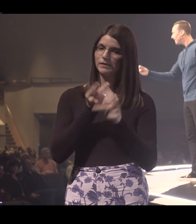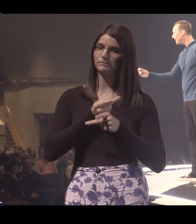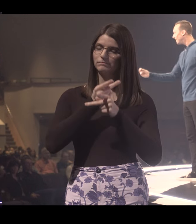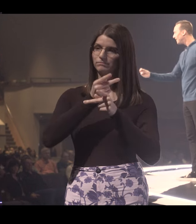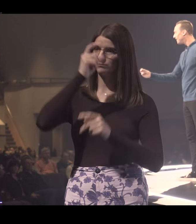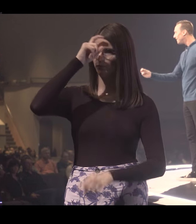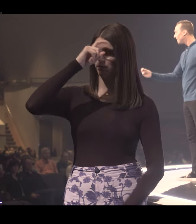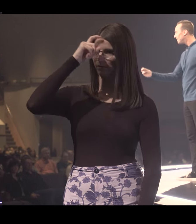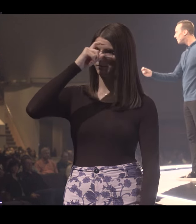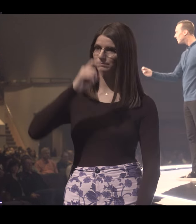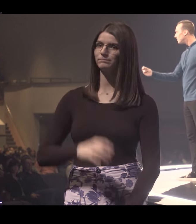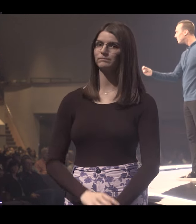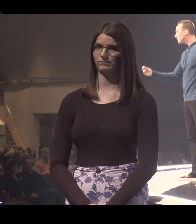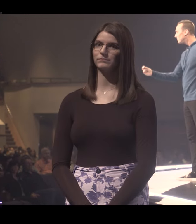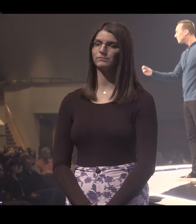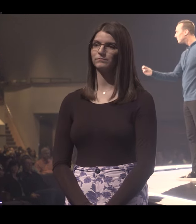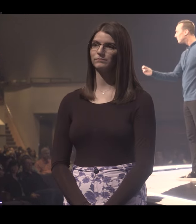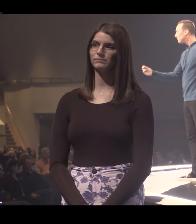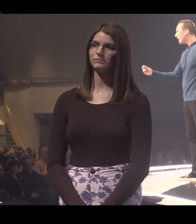Choose wisely.